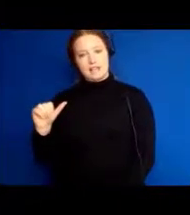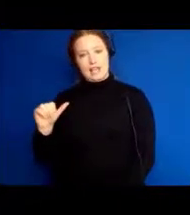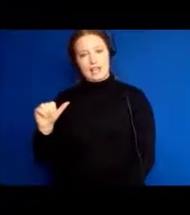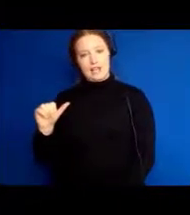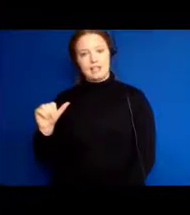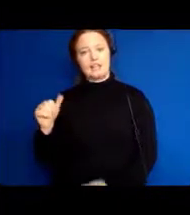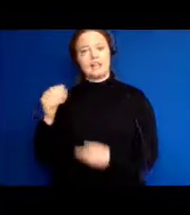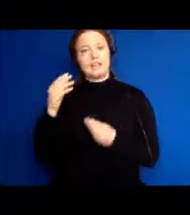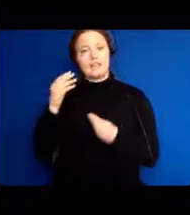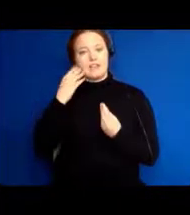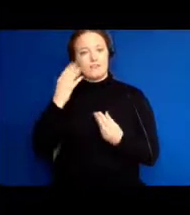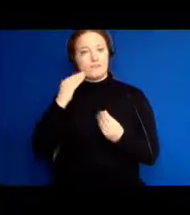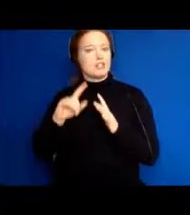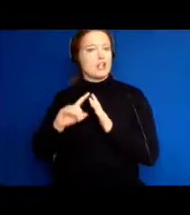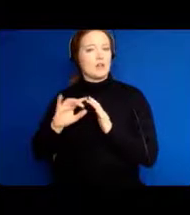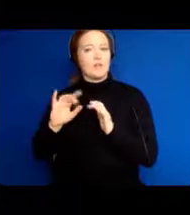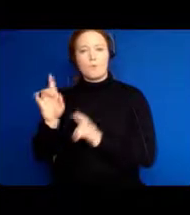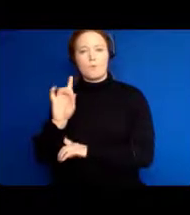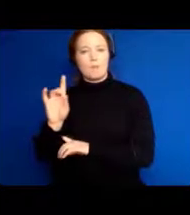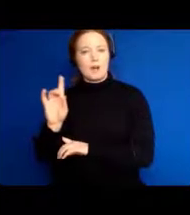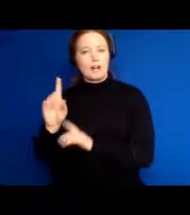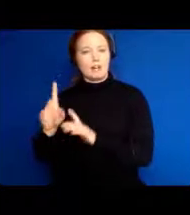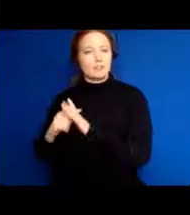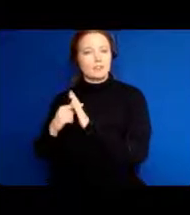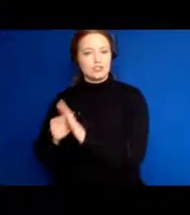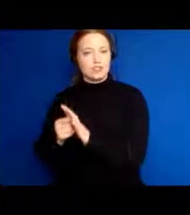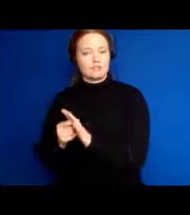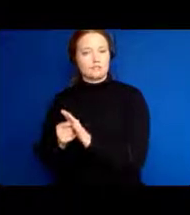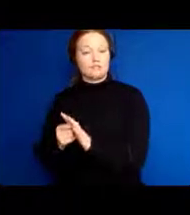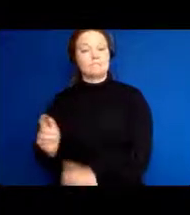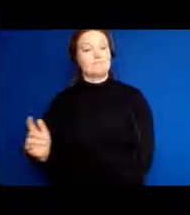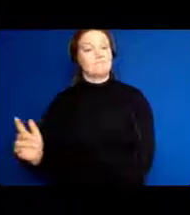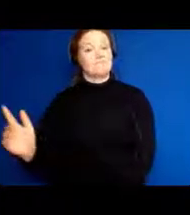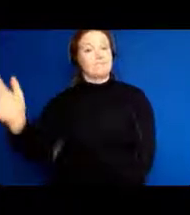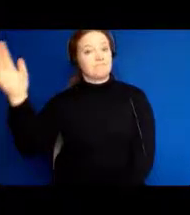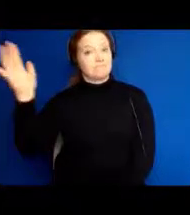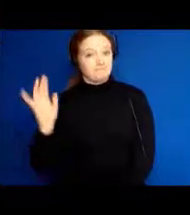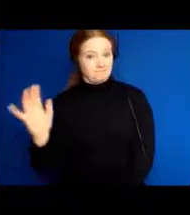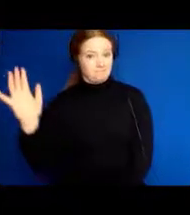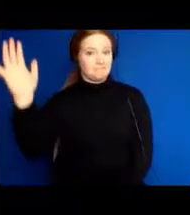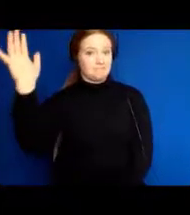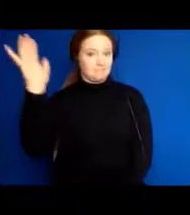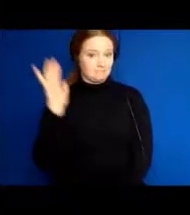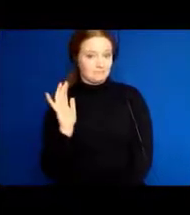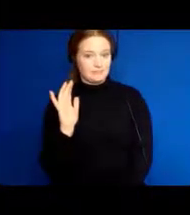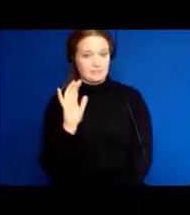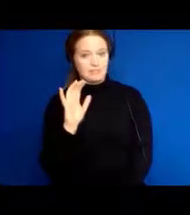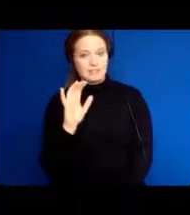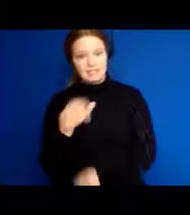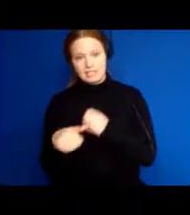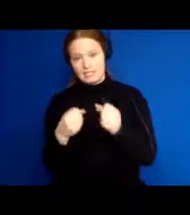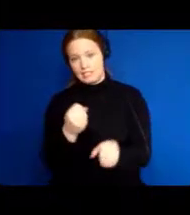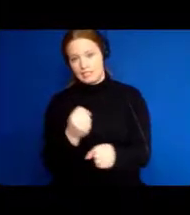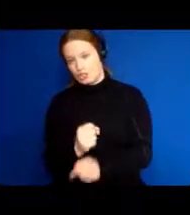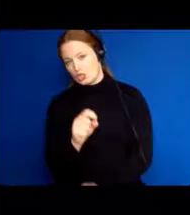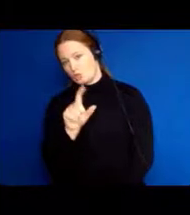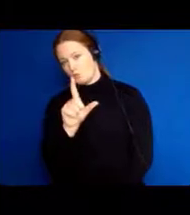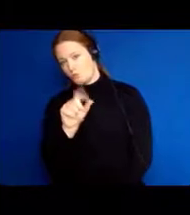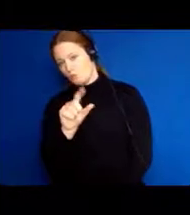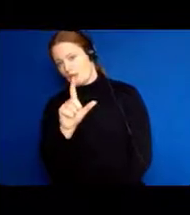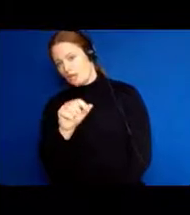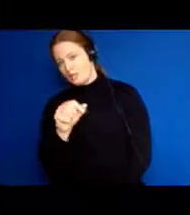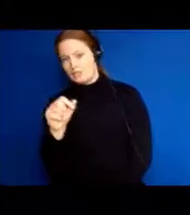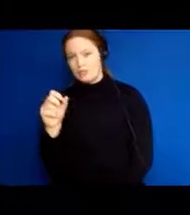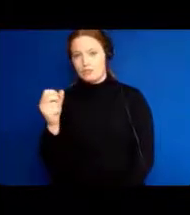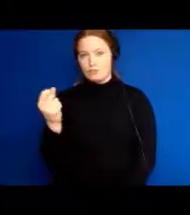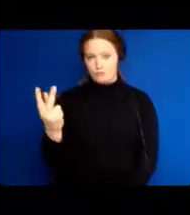a while ago. It began in 2012-ish. And the first